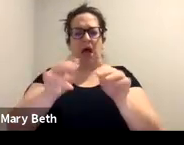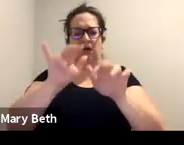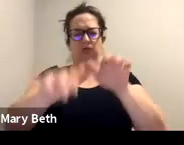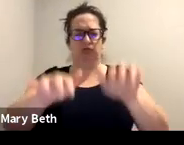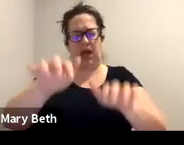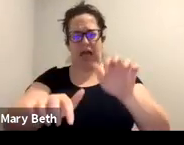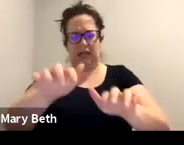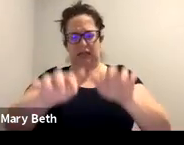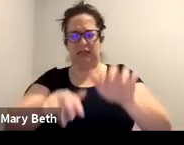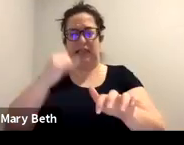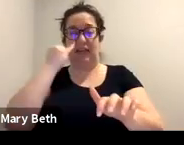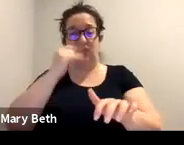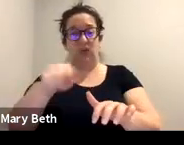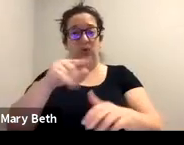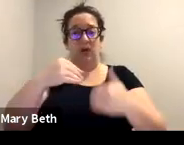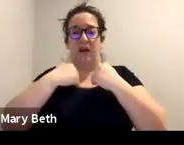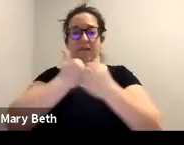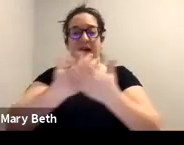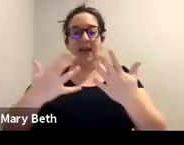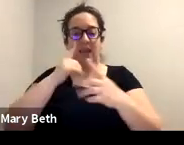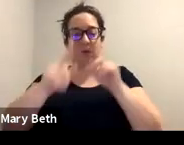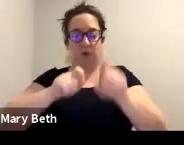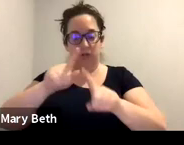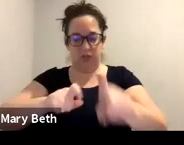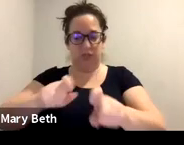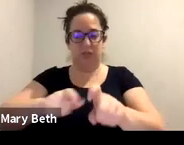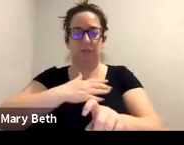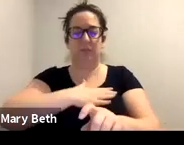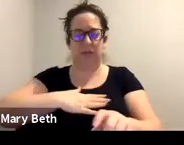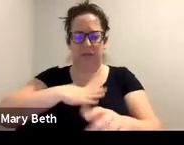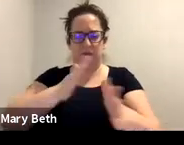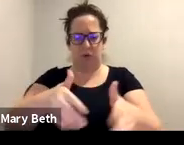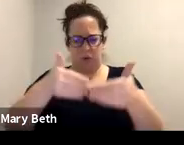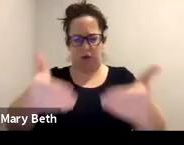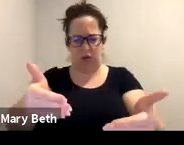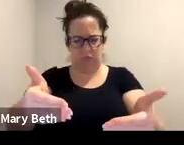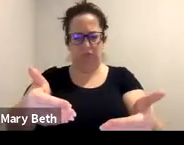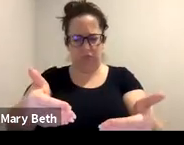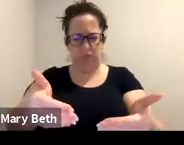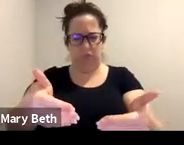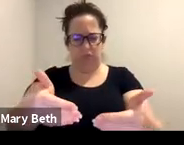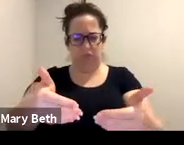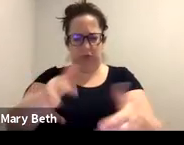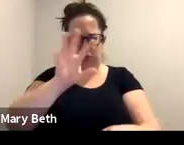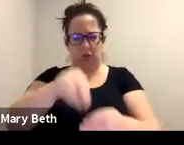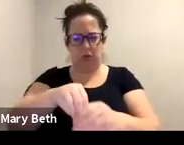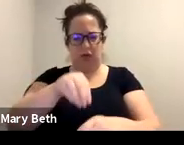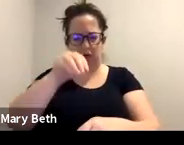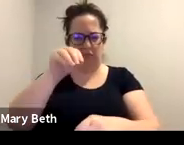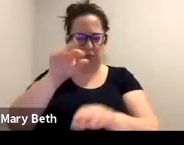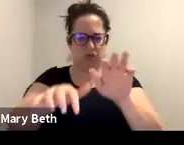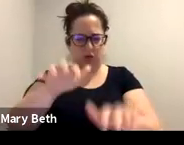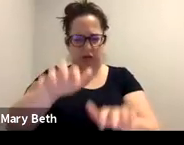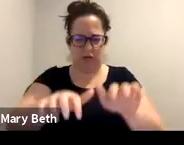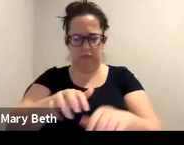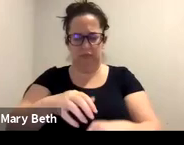And thank you for putting that in the chat, Michelle. That's true. Be able to share information about the commissioners, not just like